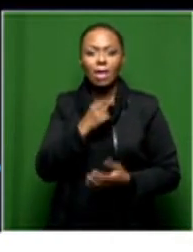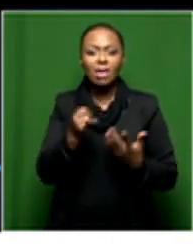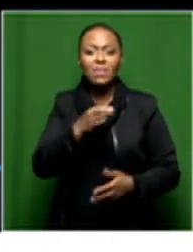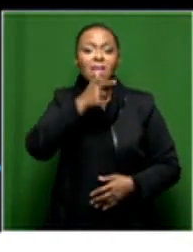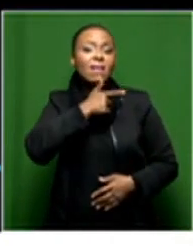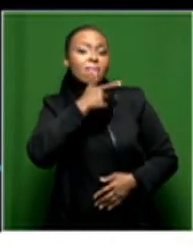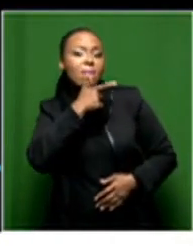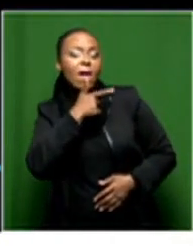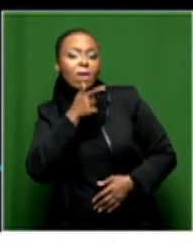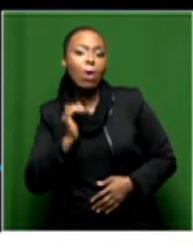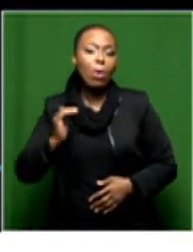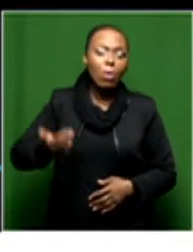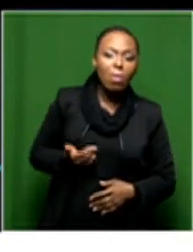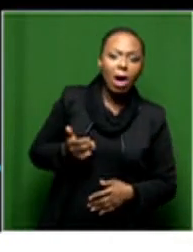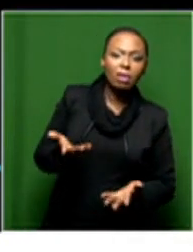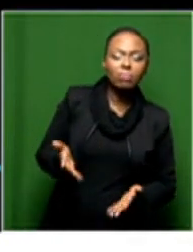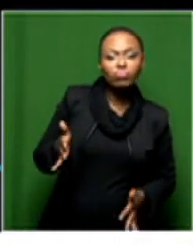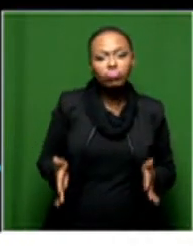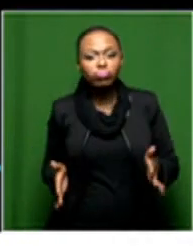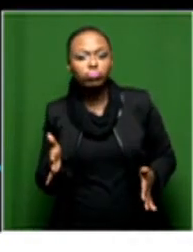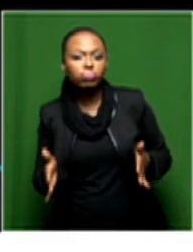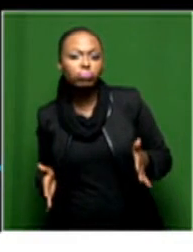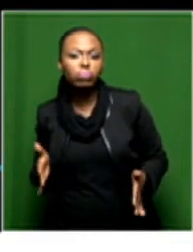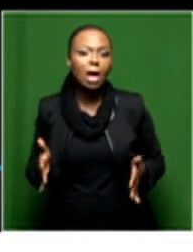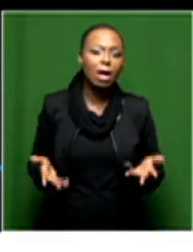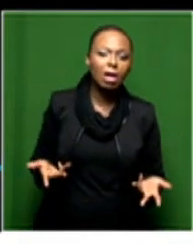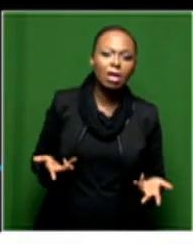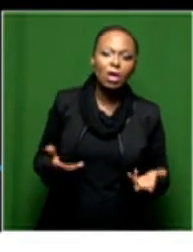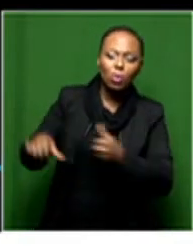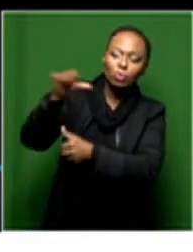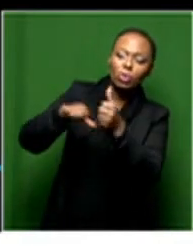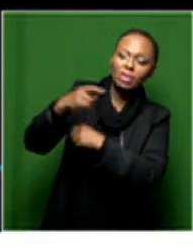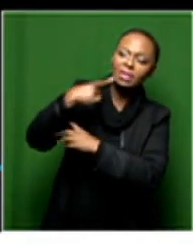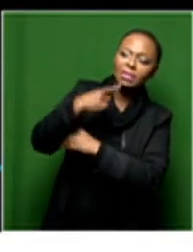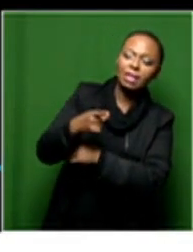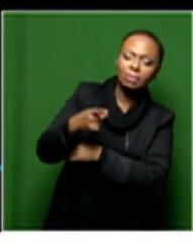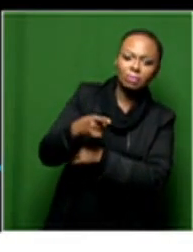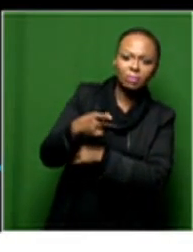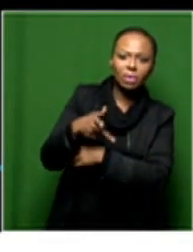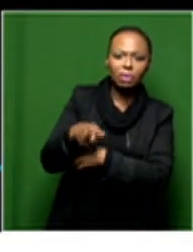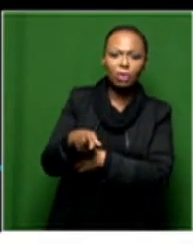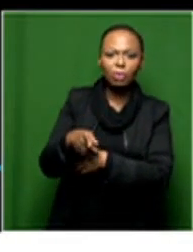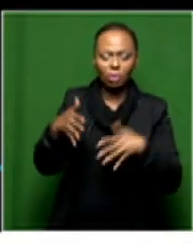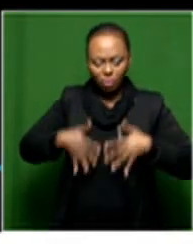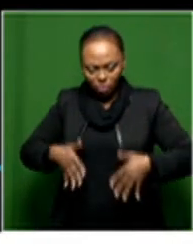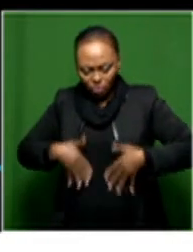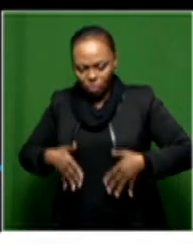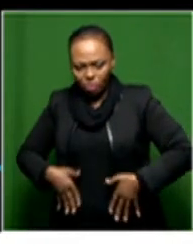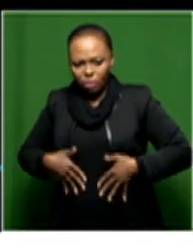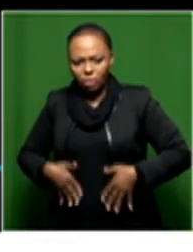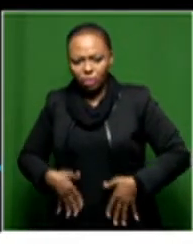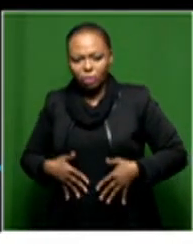woman walks wearing very, what society would call masculine clothing, you know, there will be